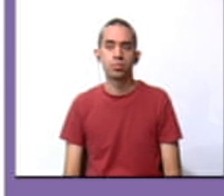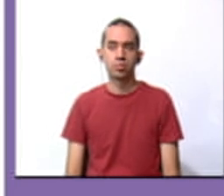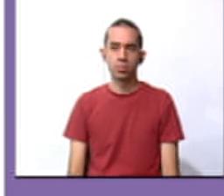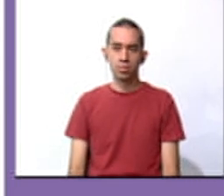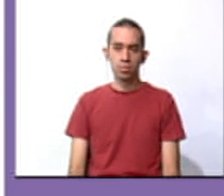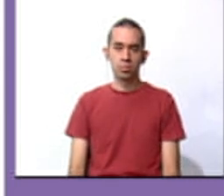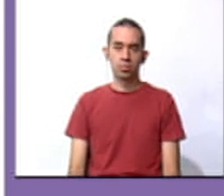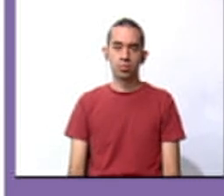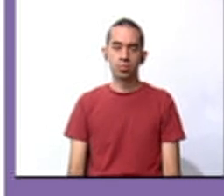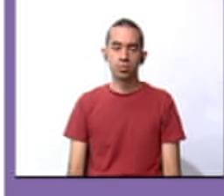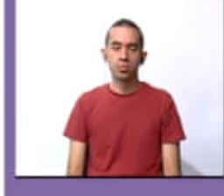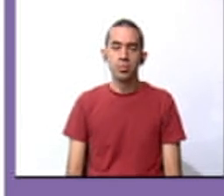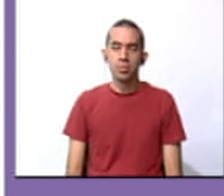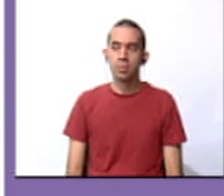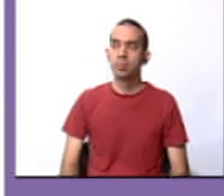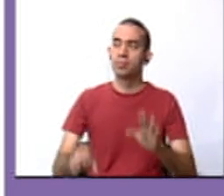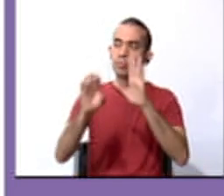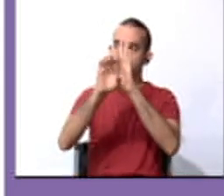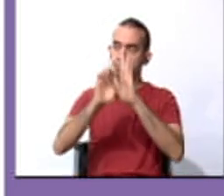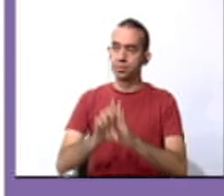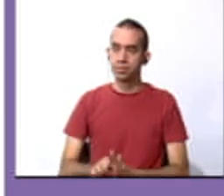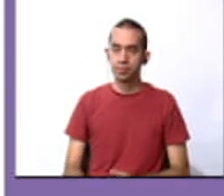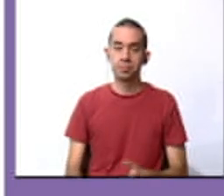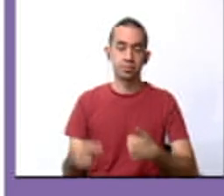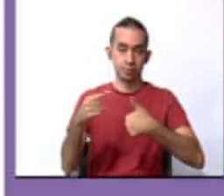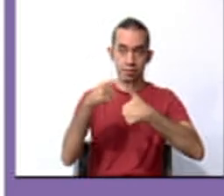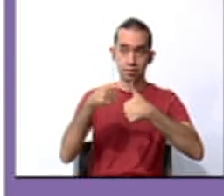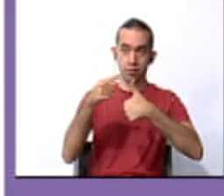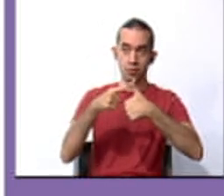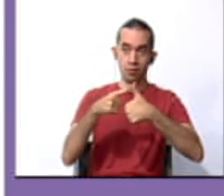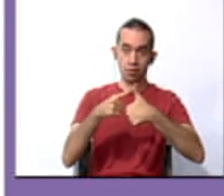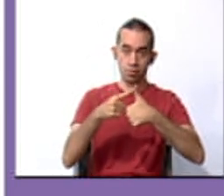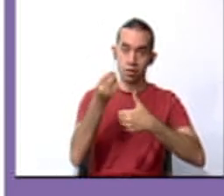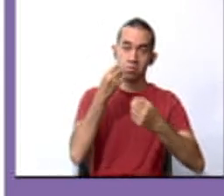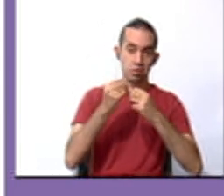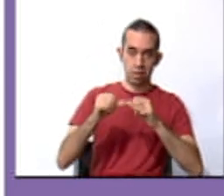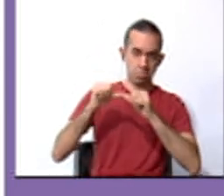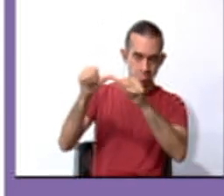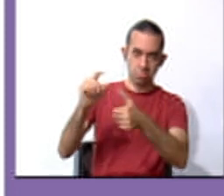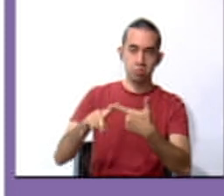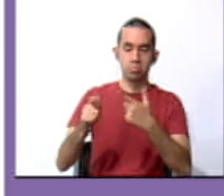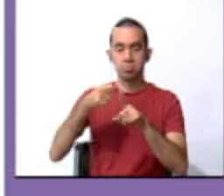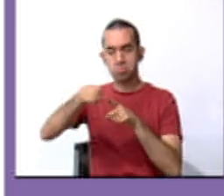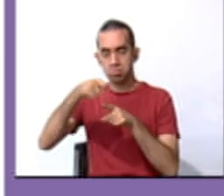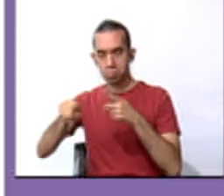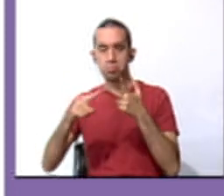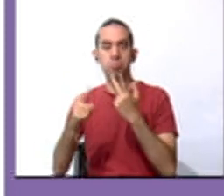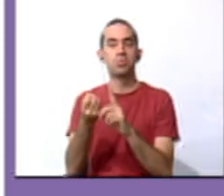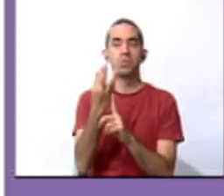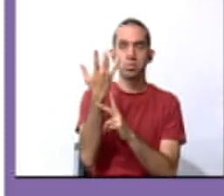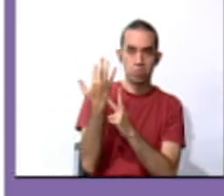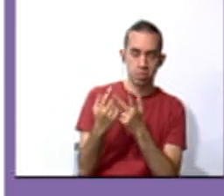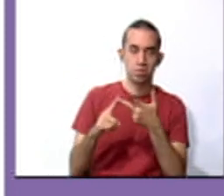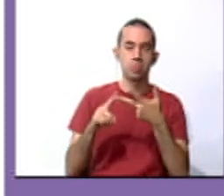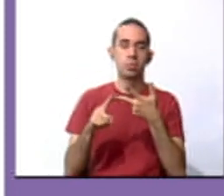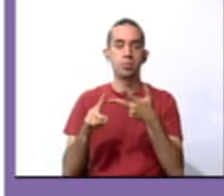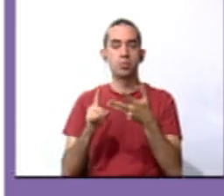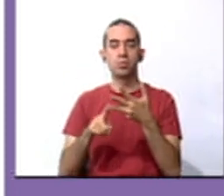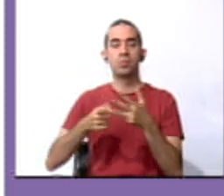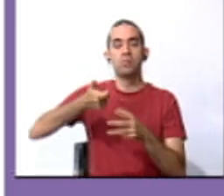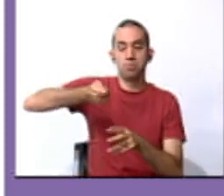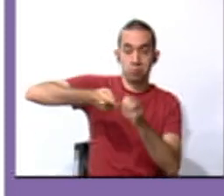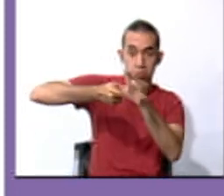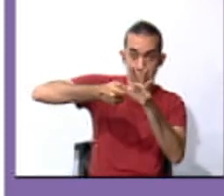emergency kit? We have some examples. We have non-perishable food, matches, a candle, a